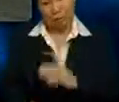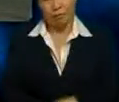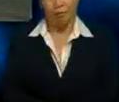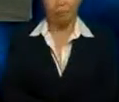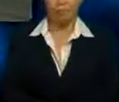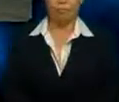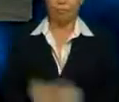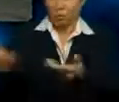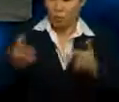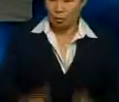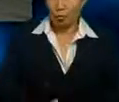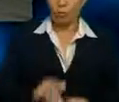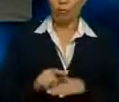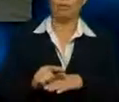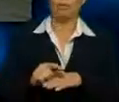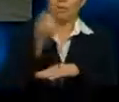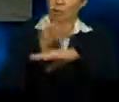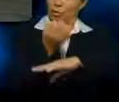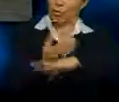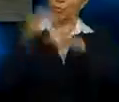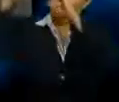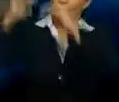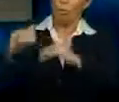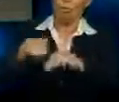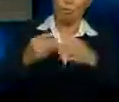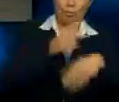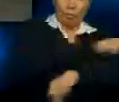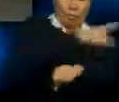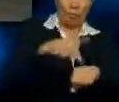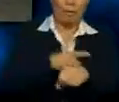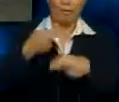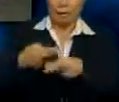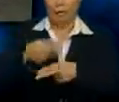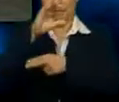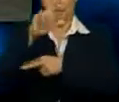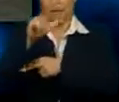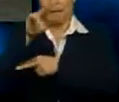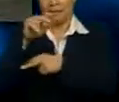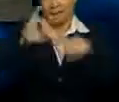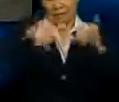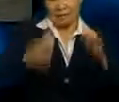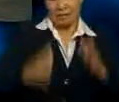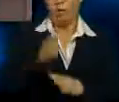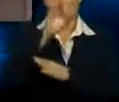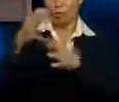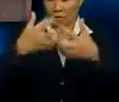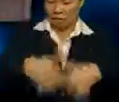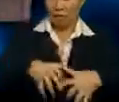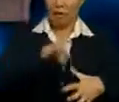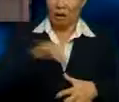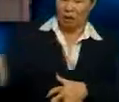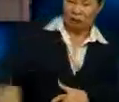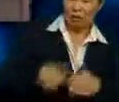Welcome to the Golden Hook Plantation East Mill. I am Cik Lina. As the engineer of this mill, I will walk you through the